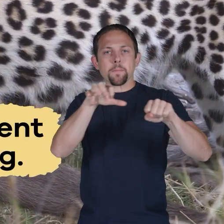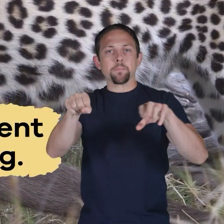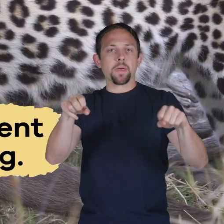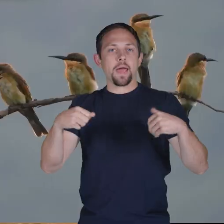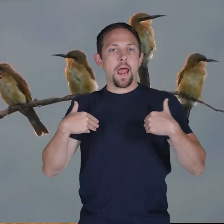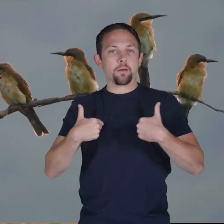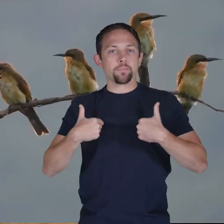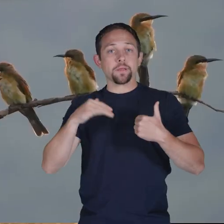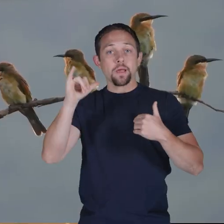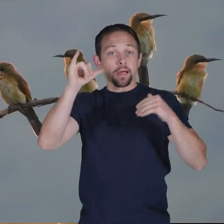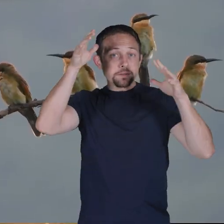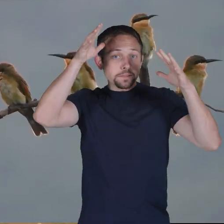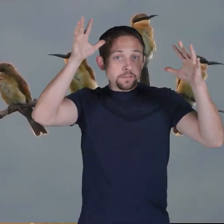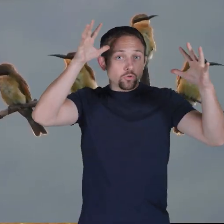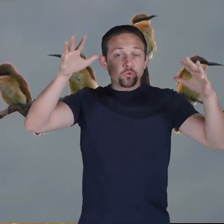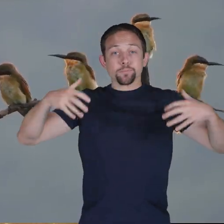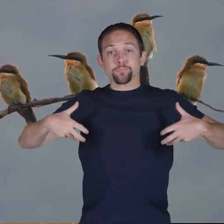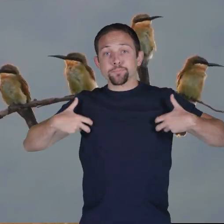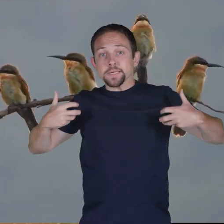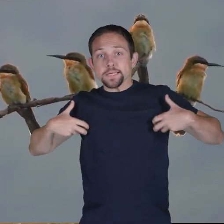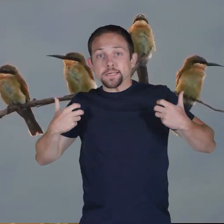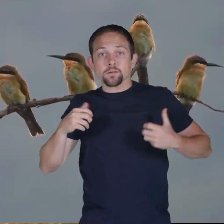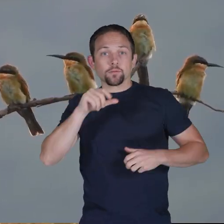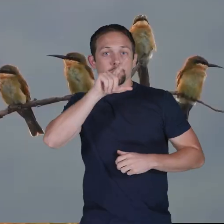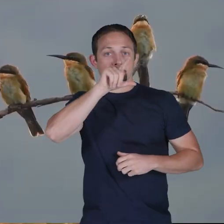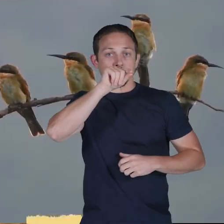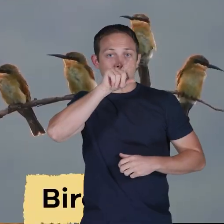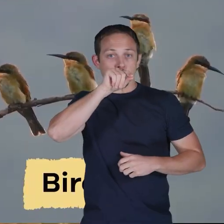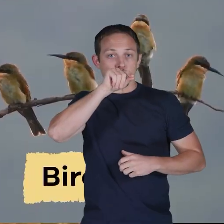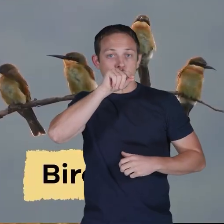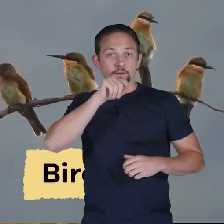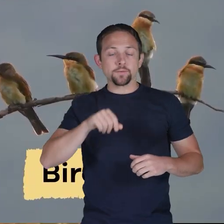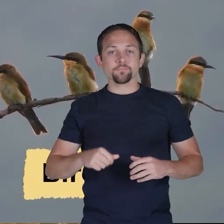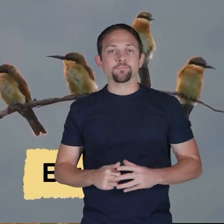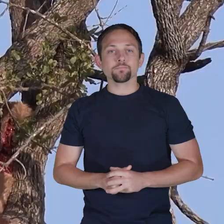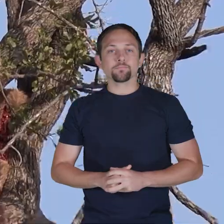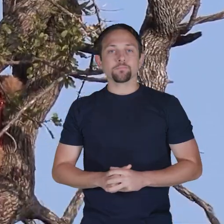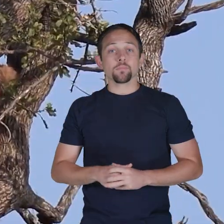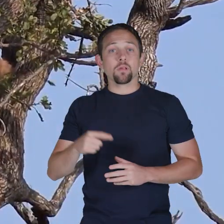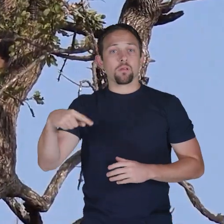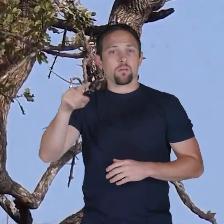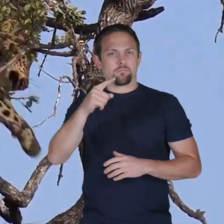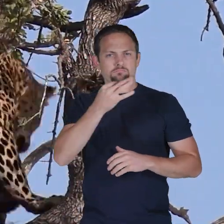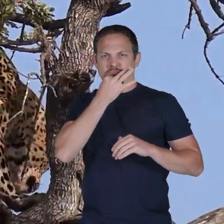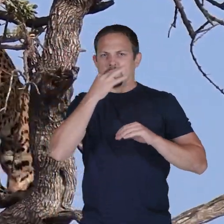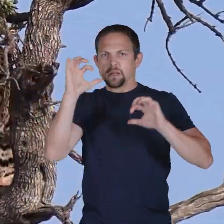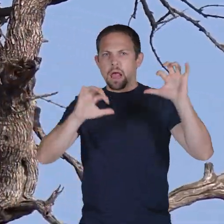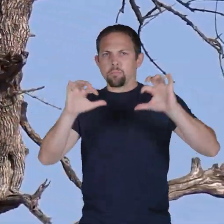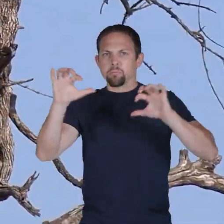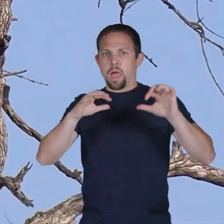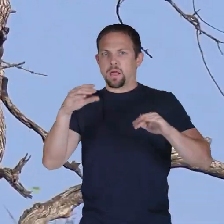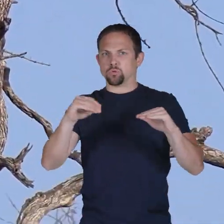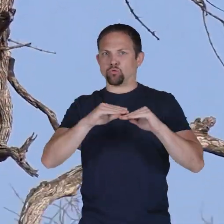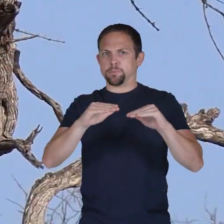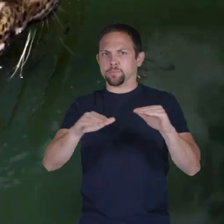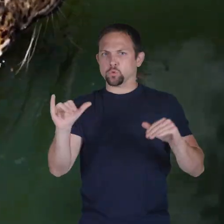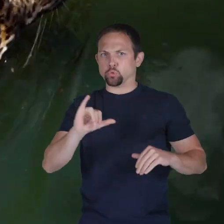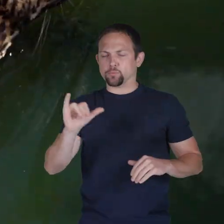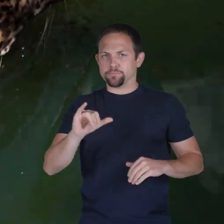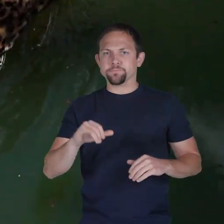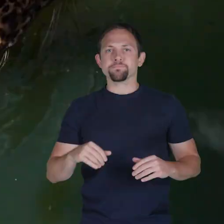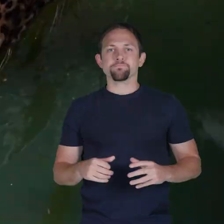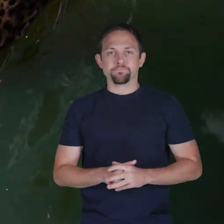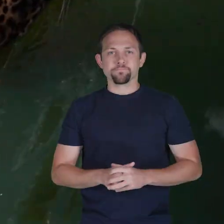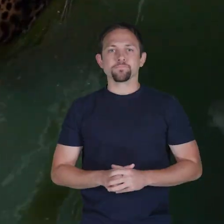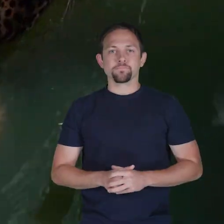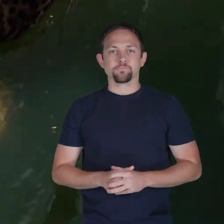animals like deer monkeys and birds they are also excellent climbers and